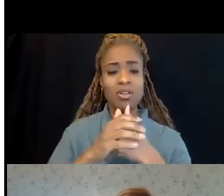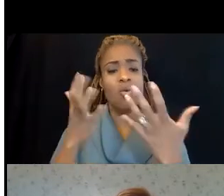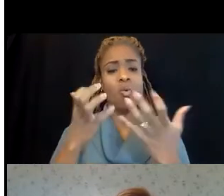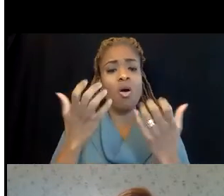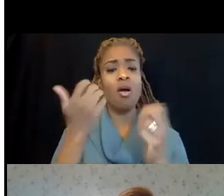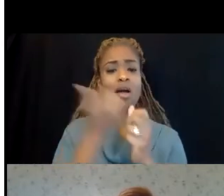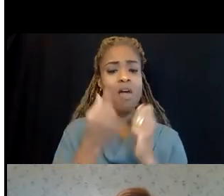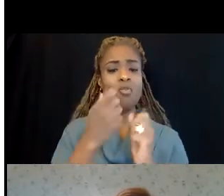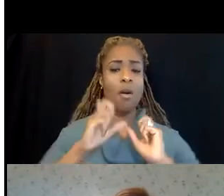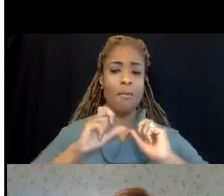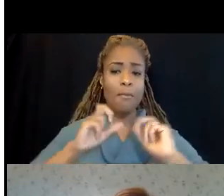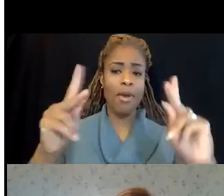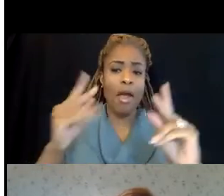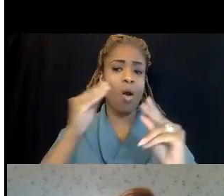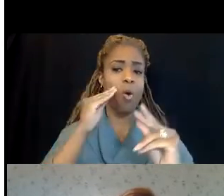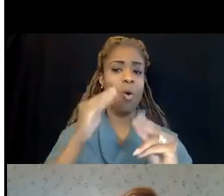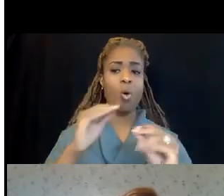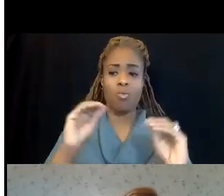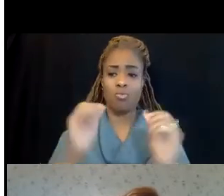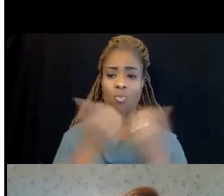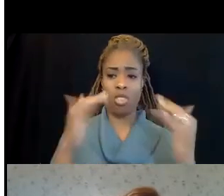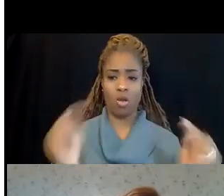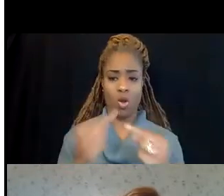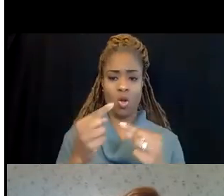home unharmed at the end of every work shift.